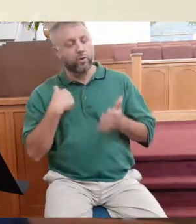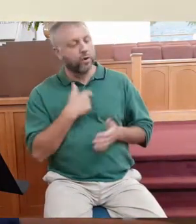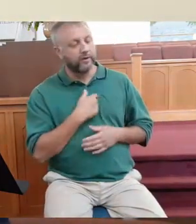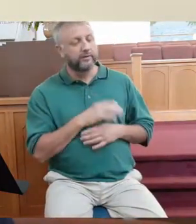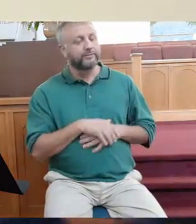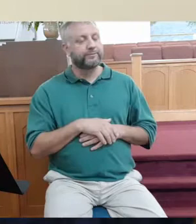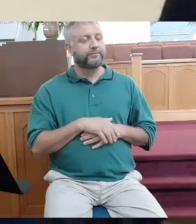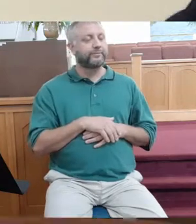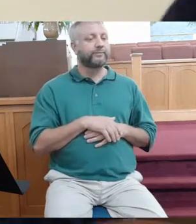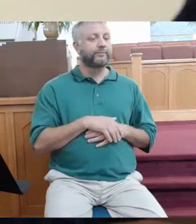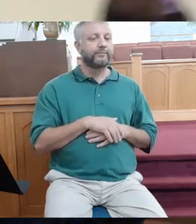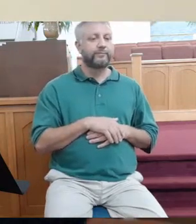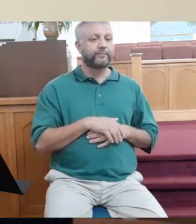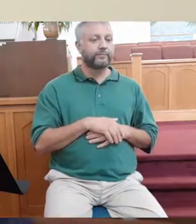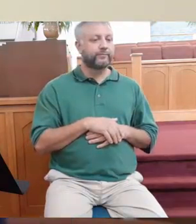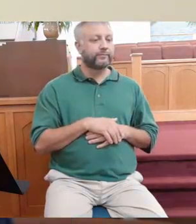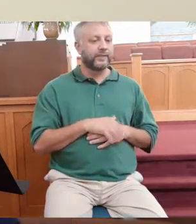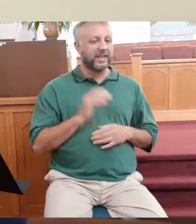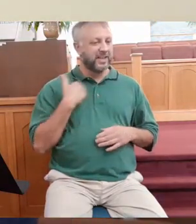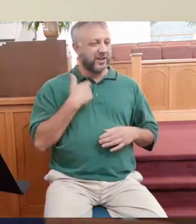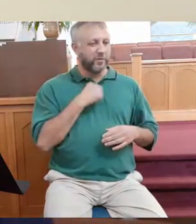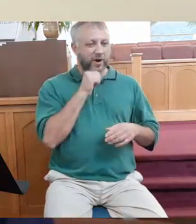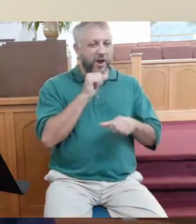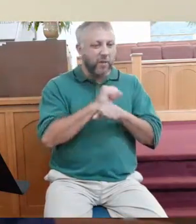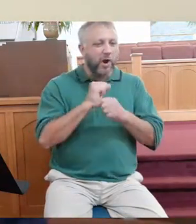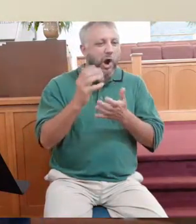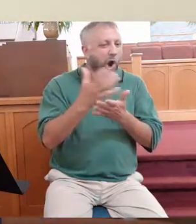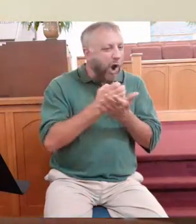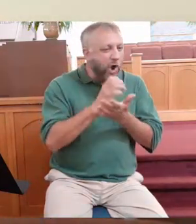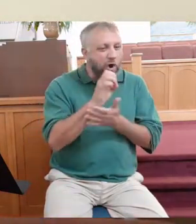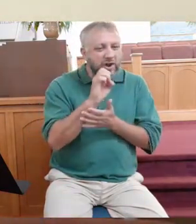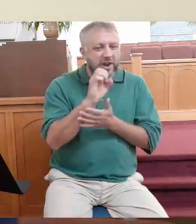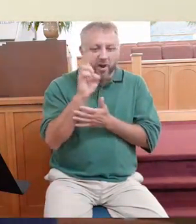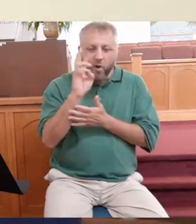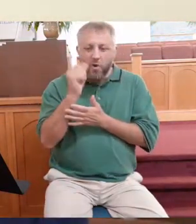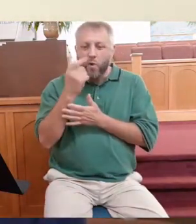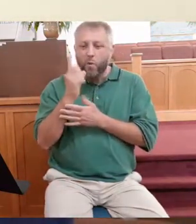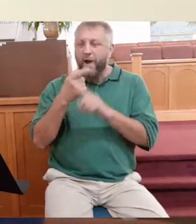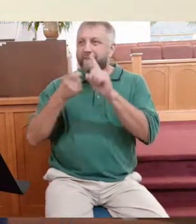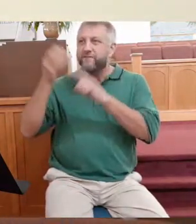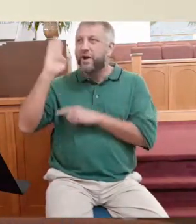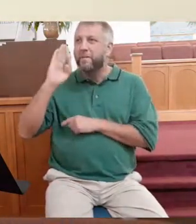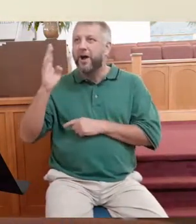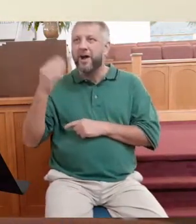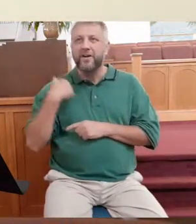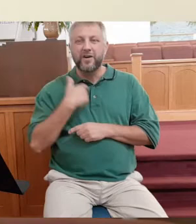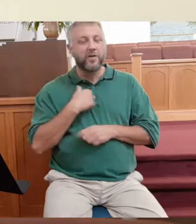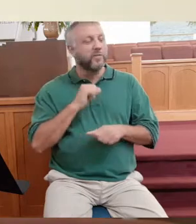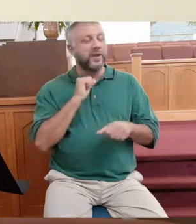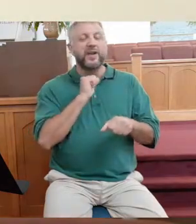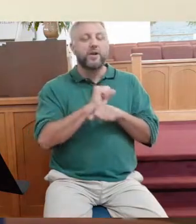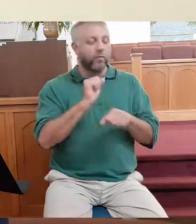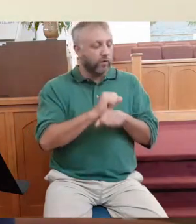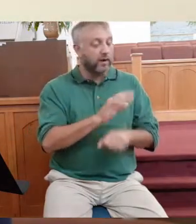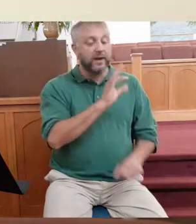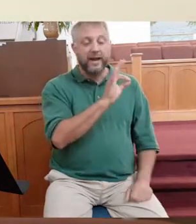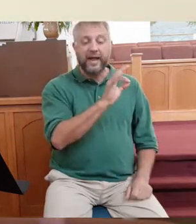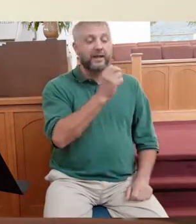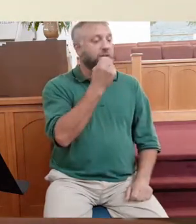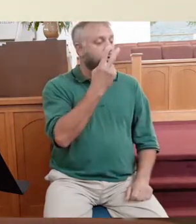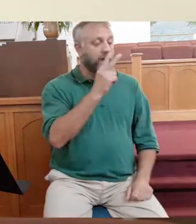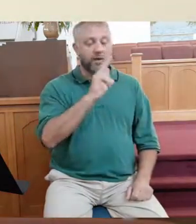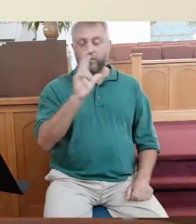as if our service garners him owing us something. No, we work like the 9, the 12, the 3, and the 5 o'clock guys.